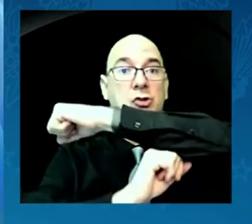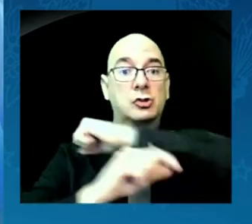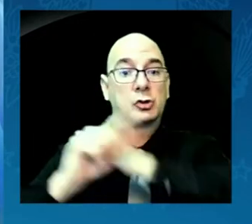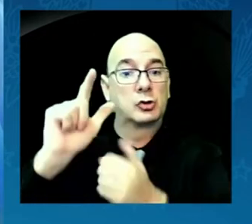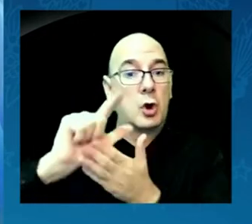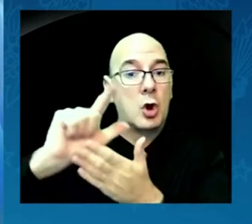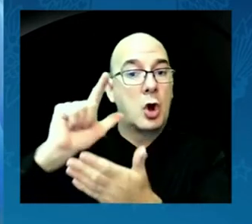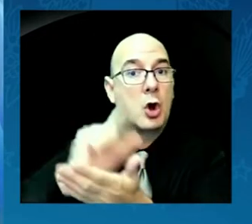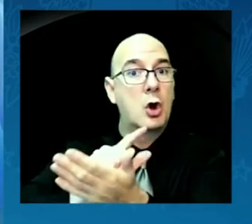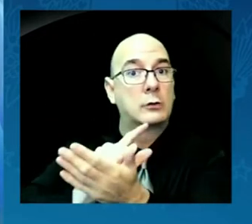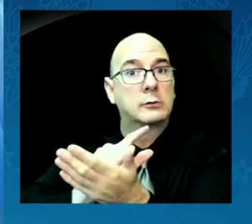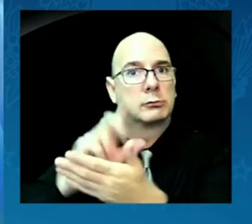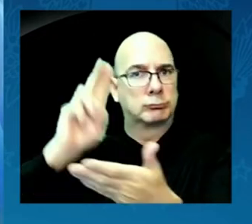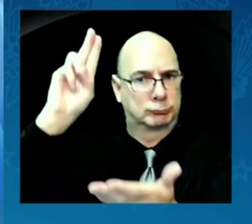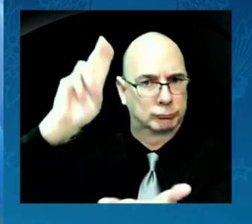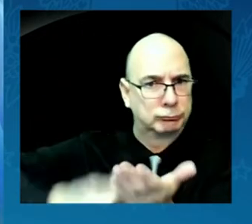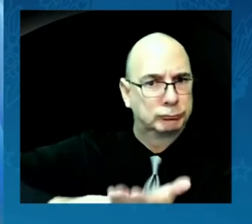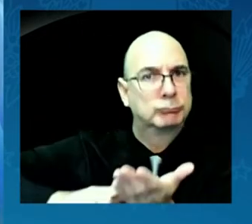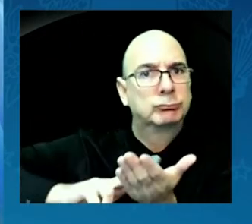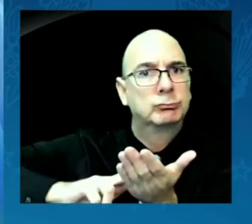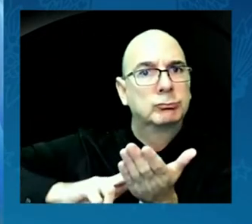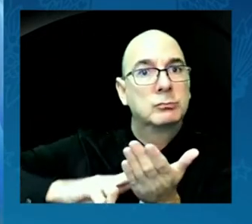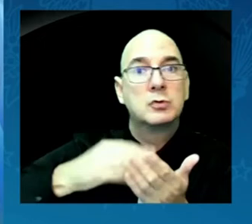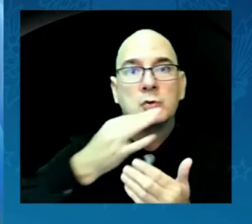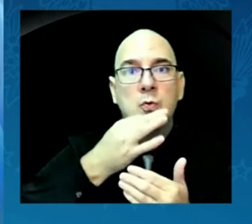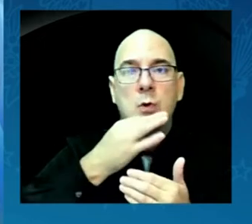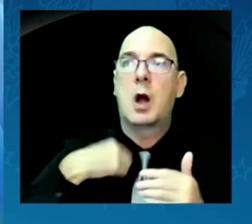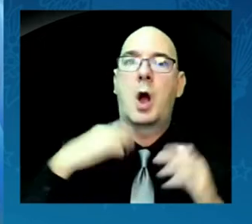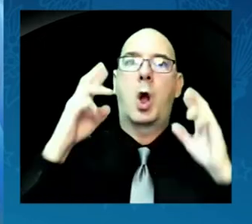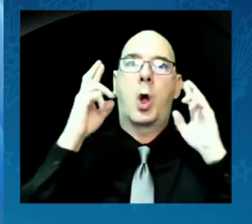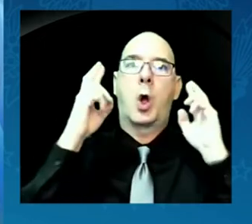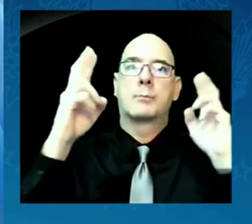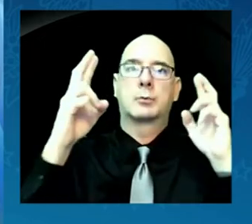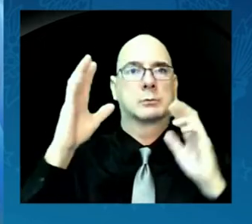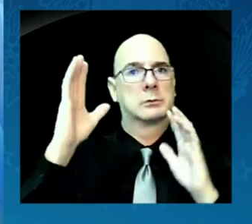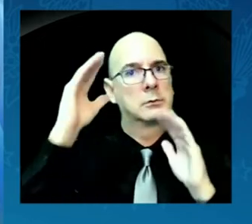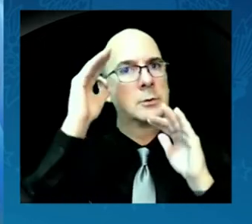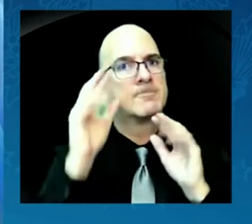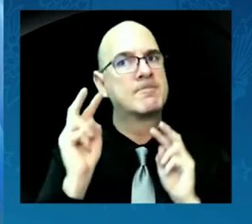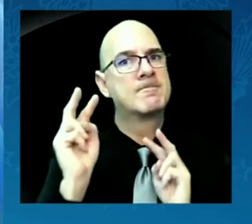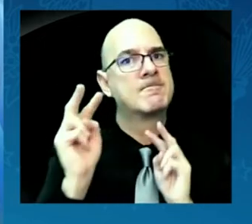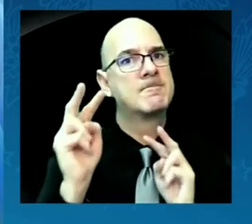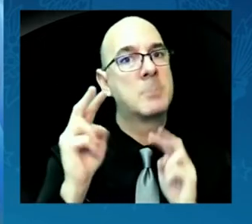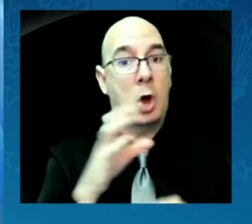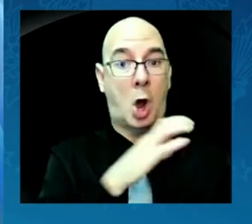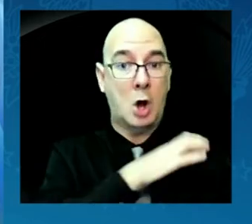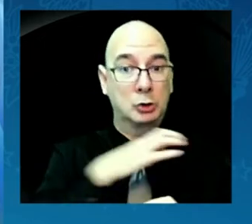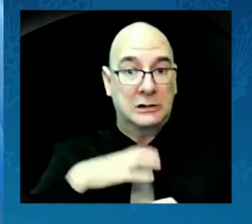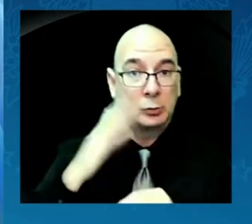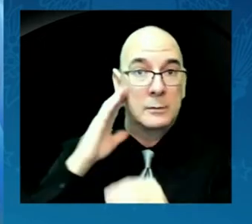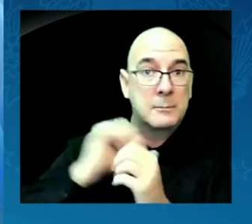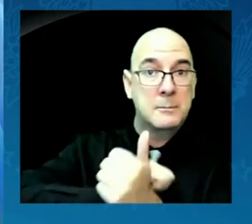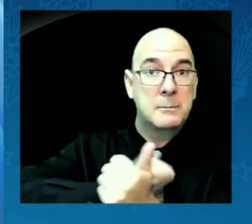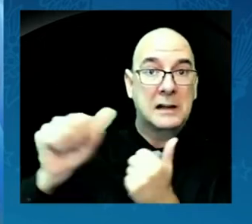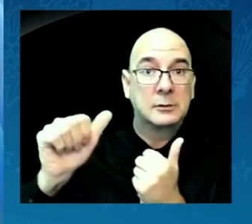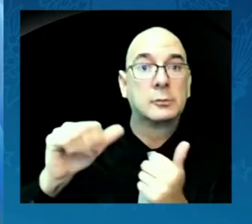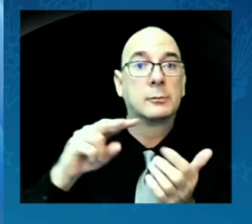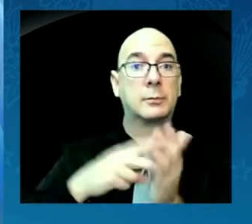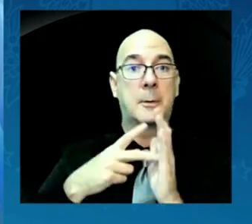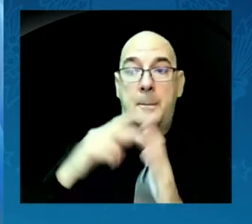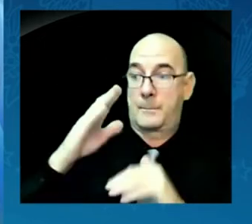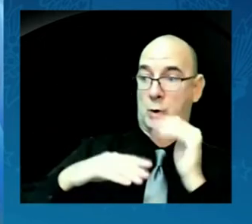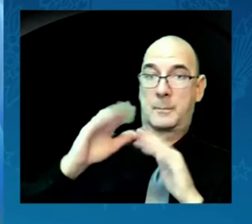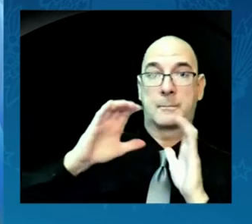very soon, it is our hope and expectation that Congress will pass the Build Back Better Act. These two